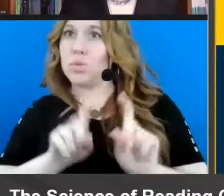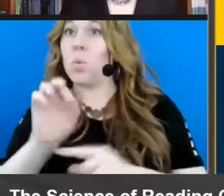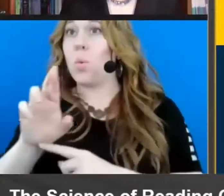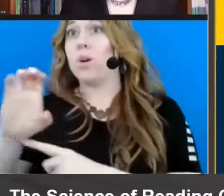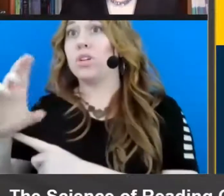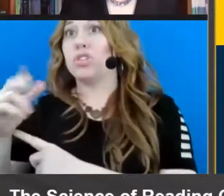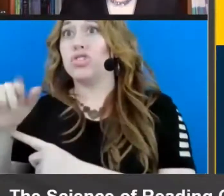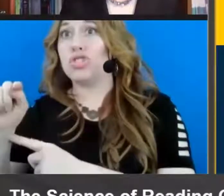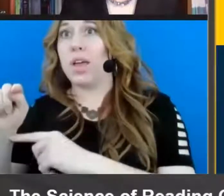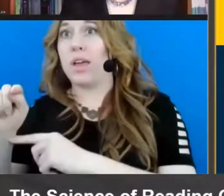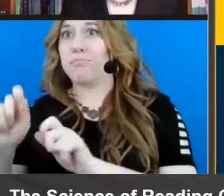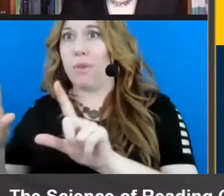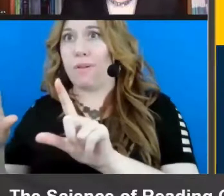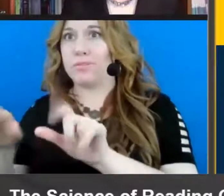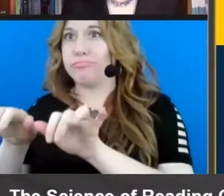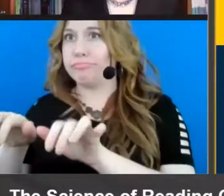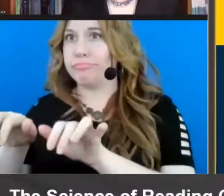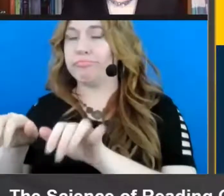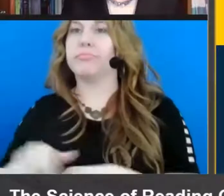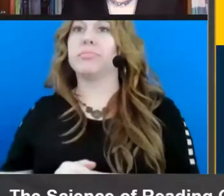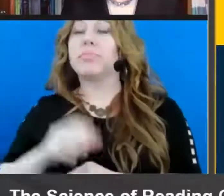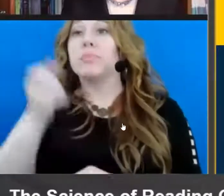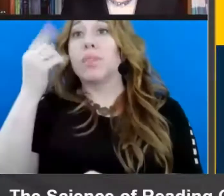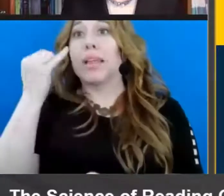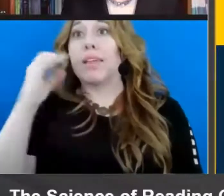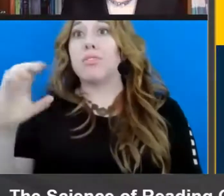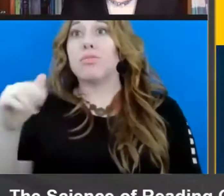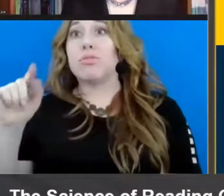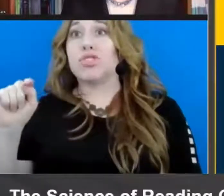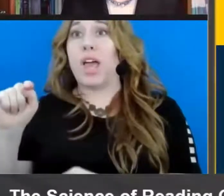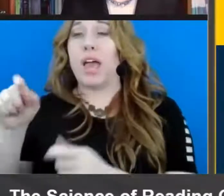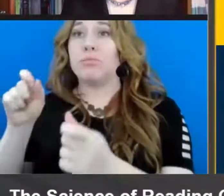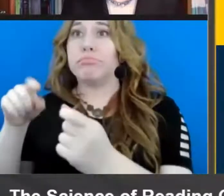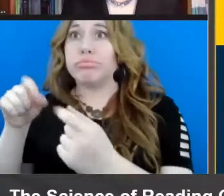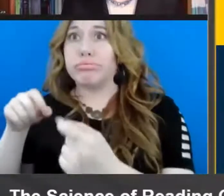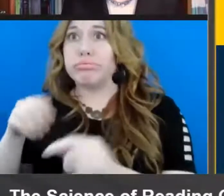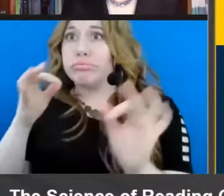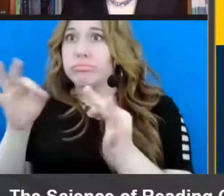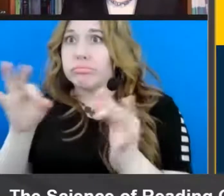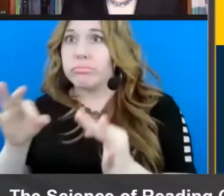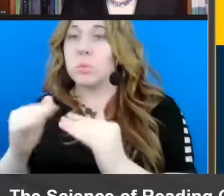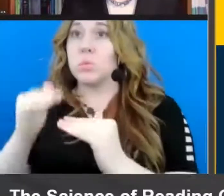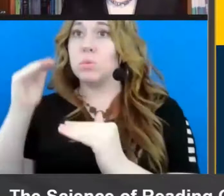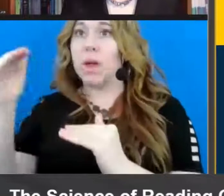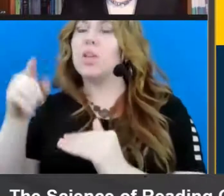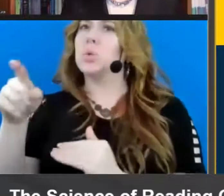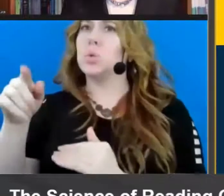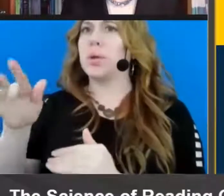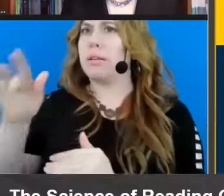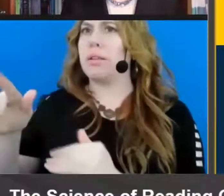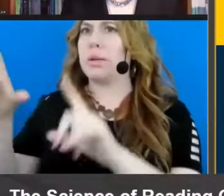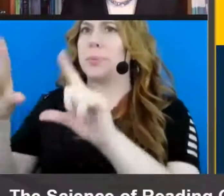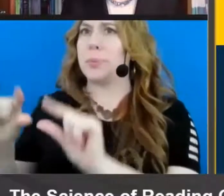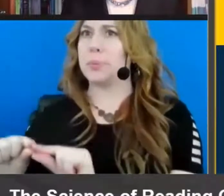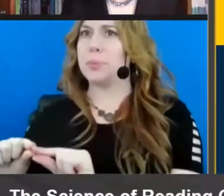box. Please note that if the chat box conversations become distracting, you can minimize that area